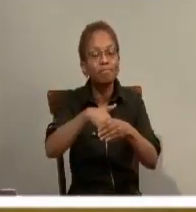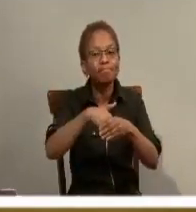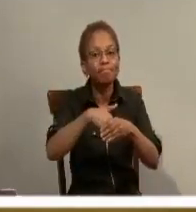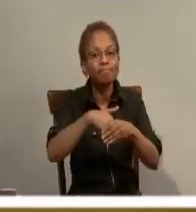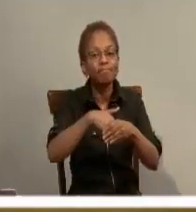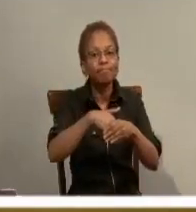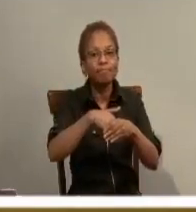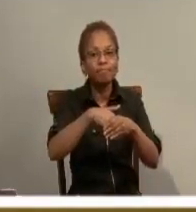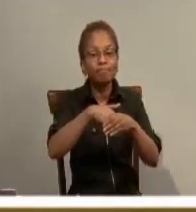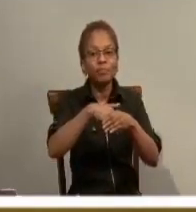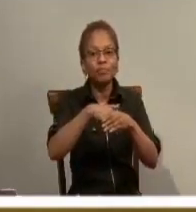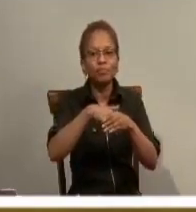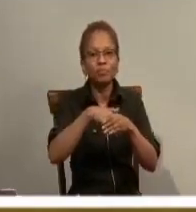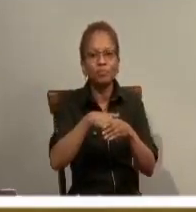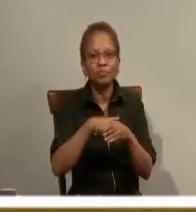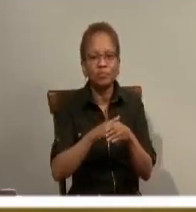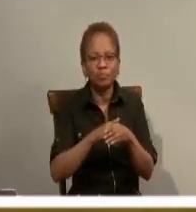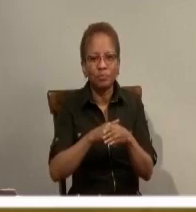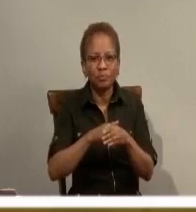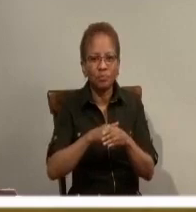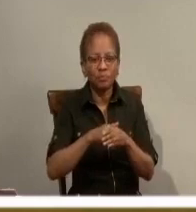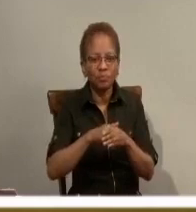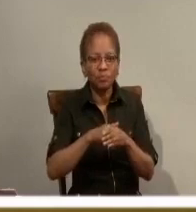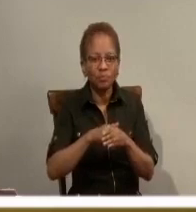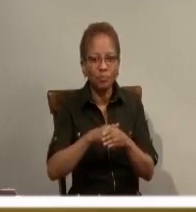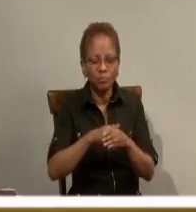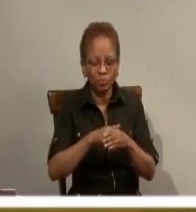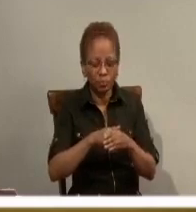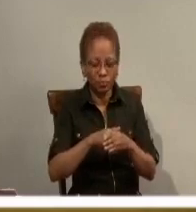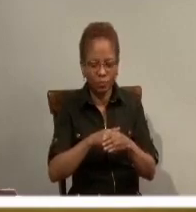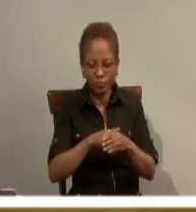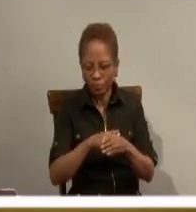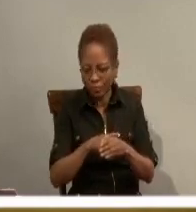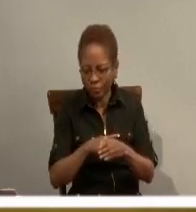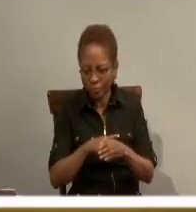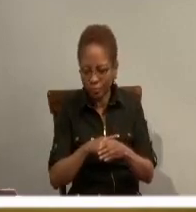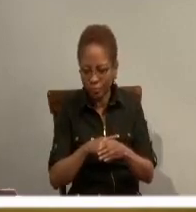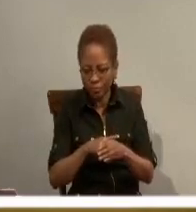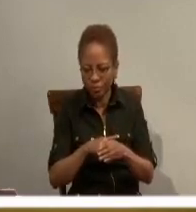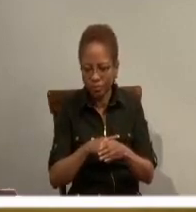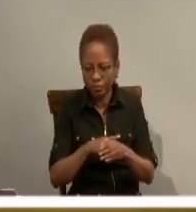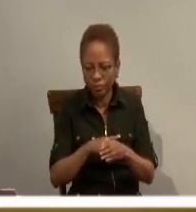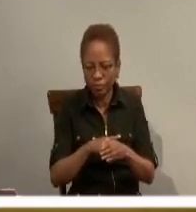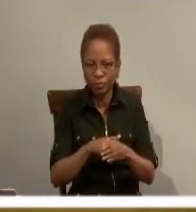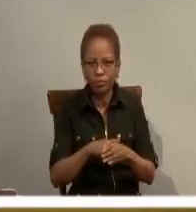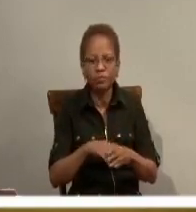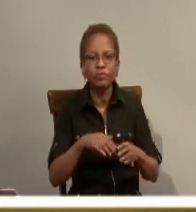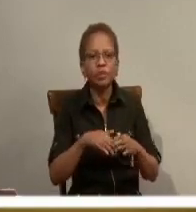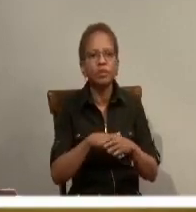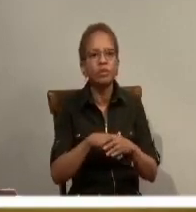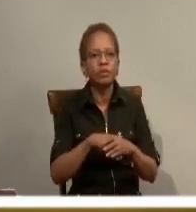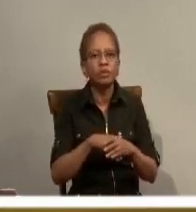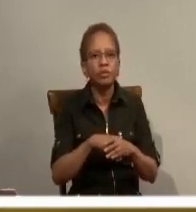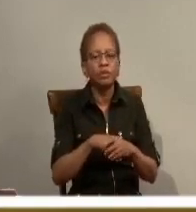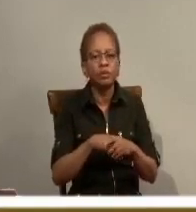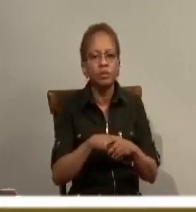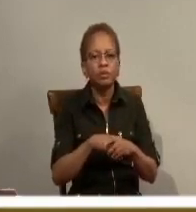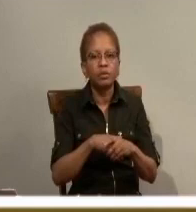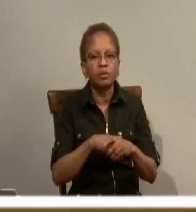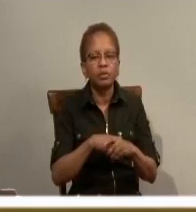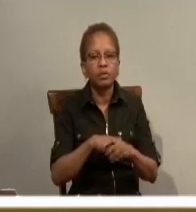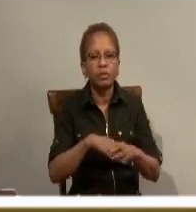What we have in our text is that there's an interval between the bridegroom